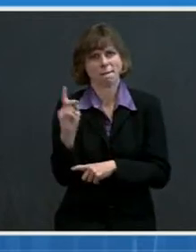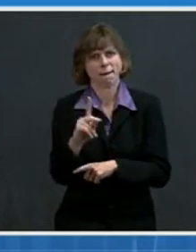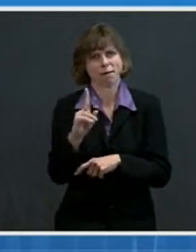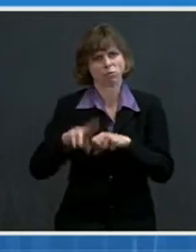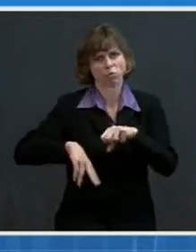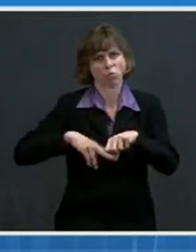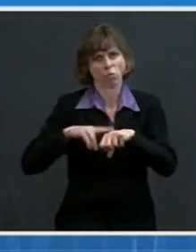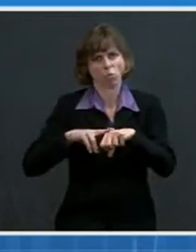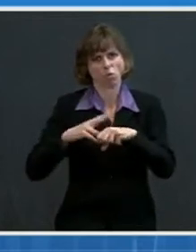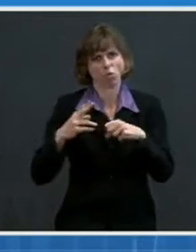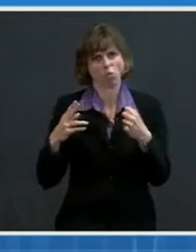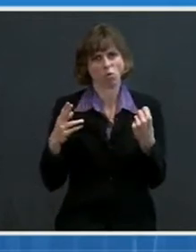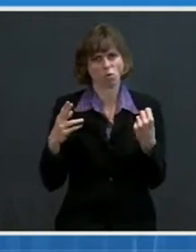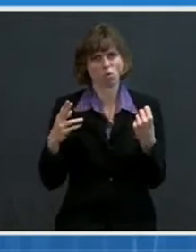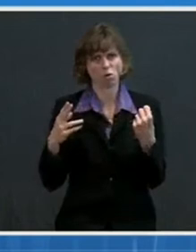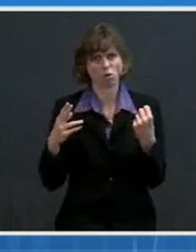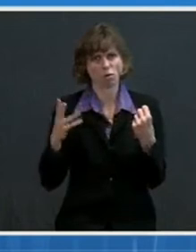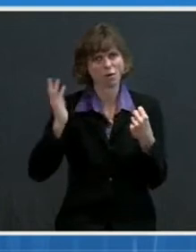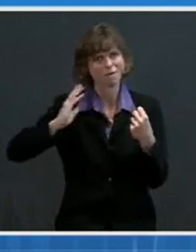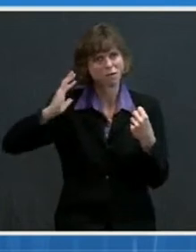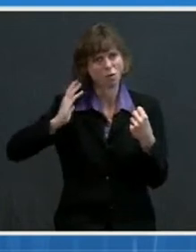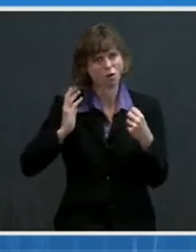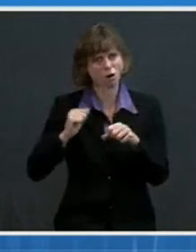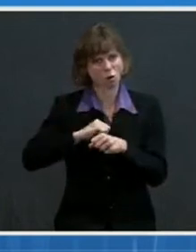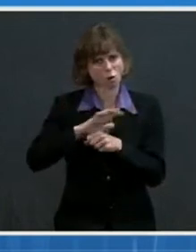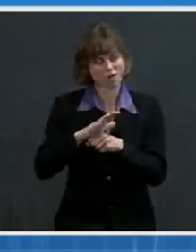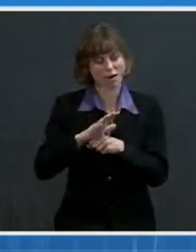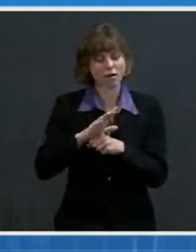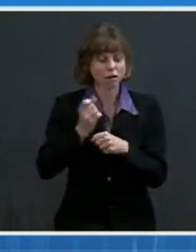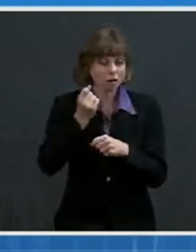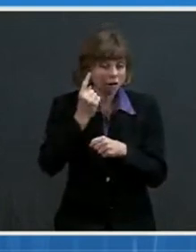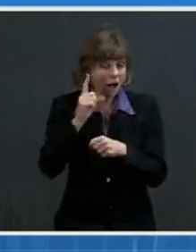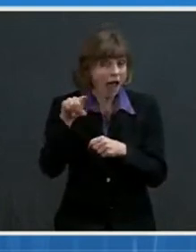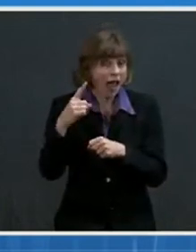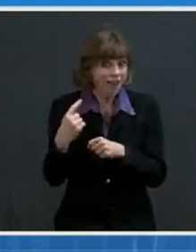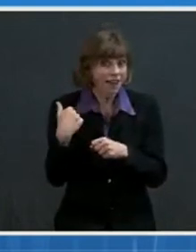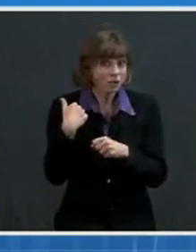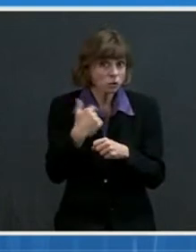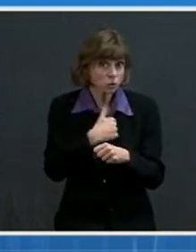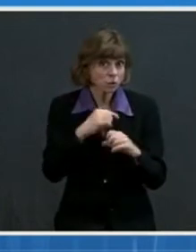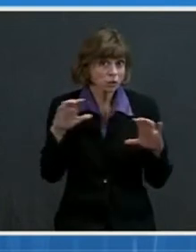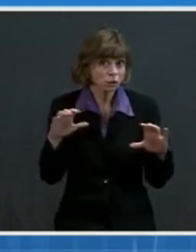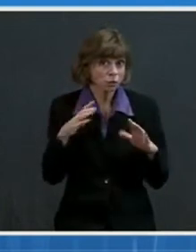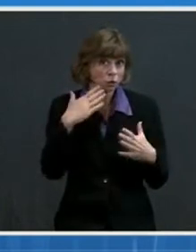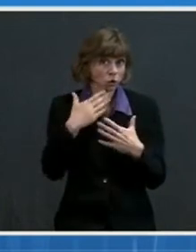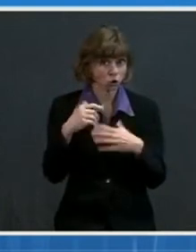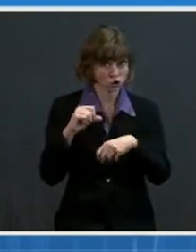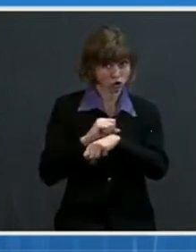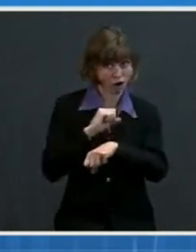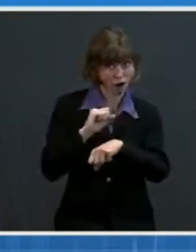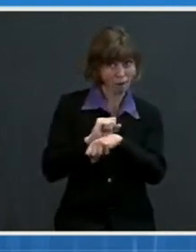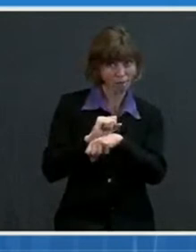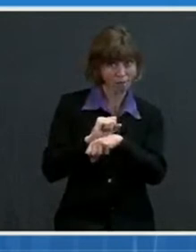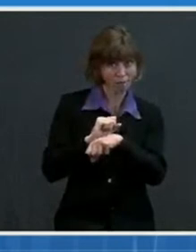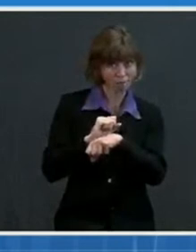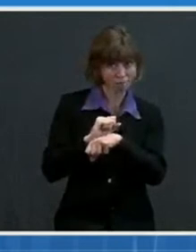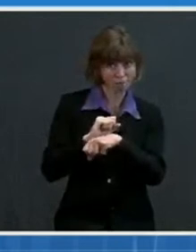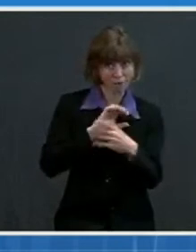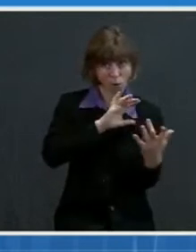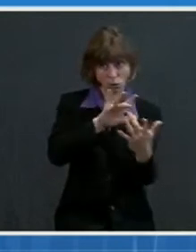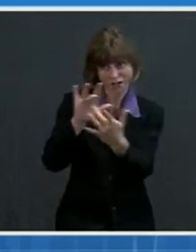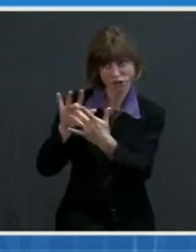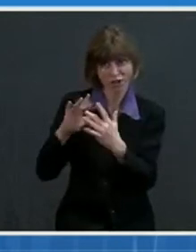we are approaching where we were before COVID unless we do an important and good job reaching equity.